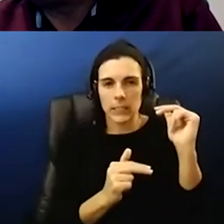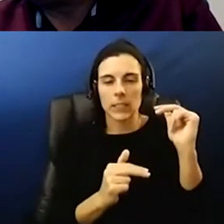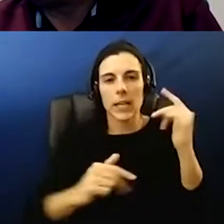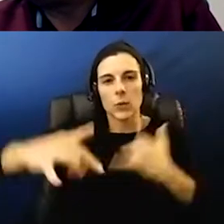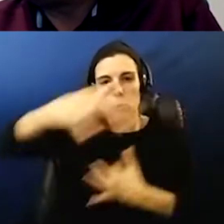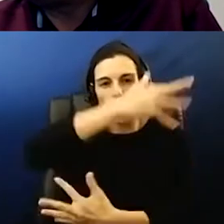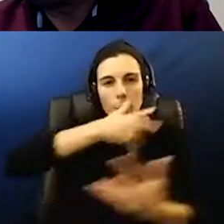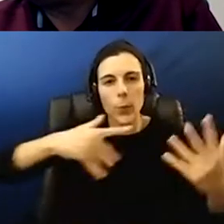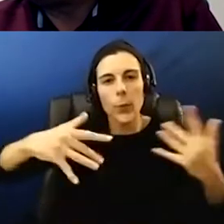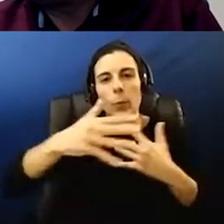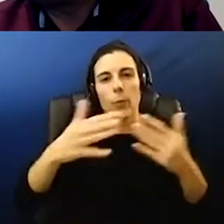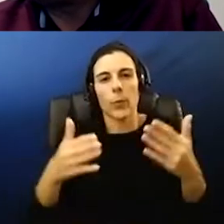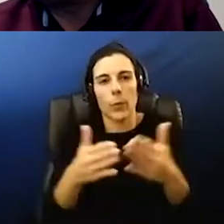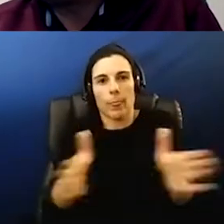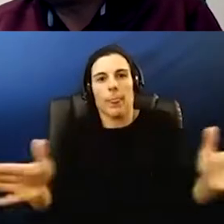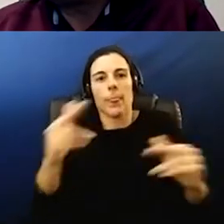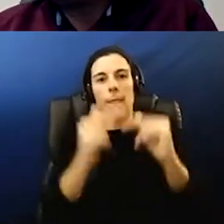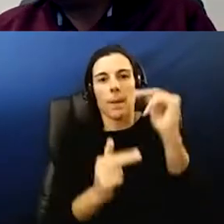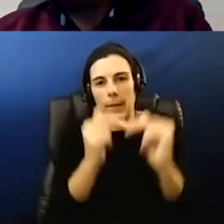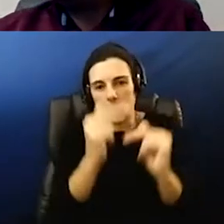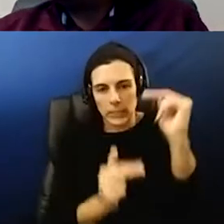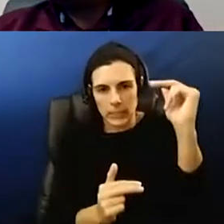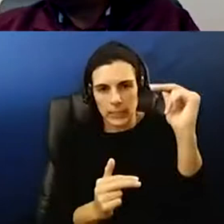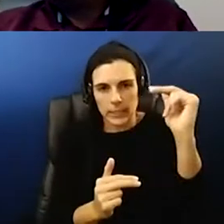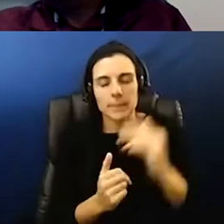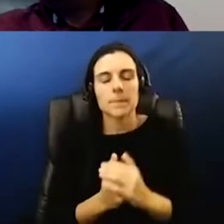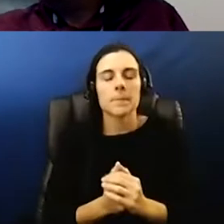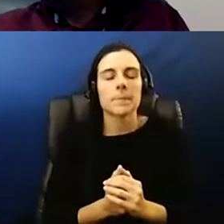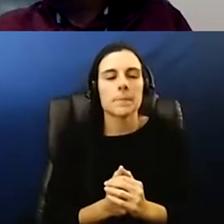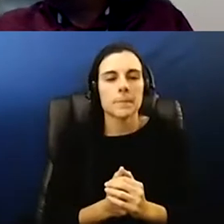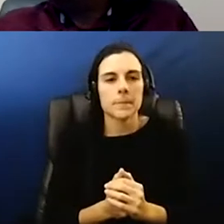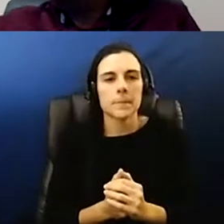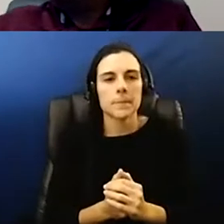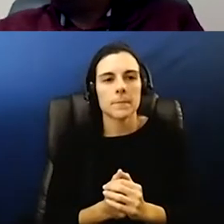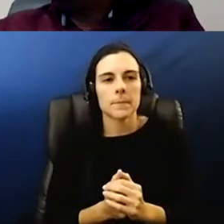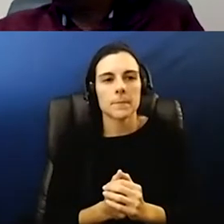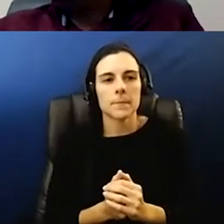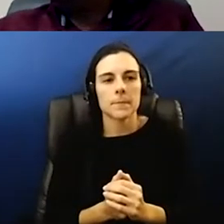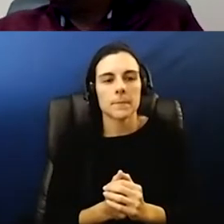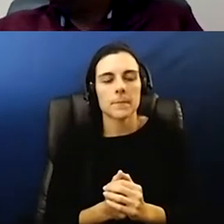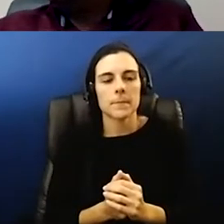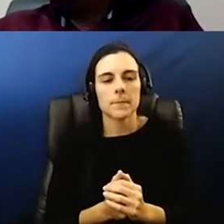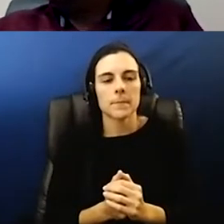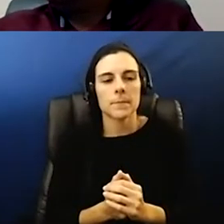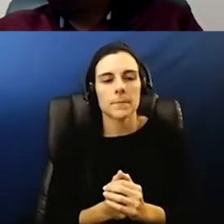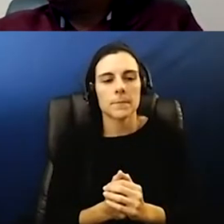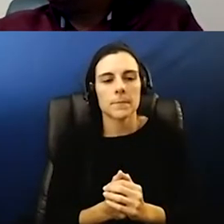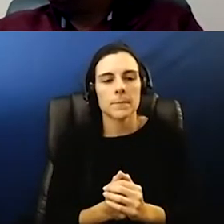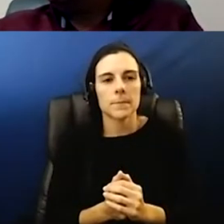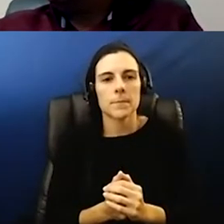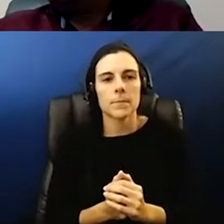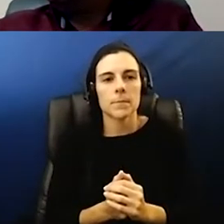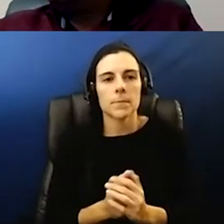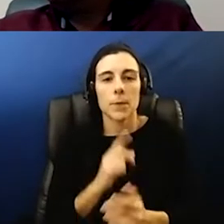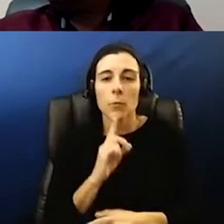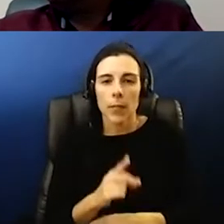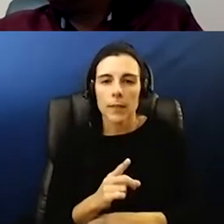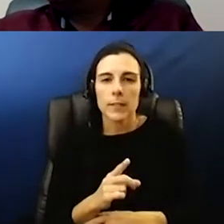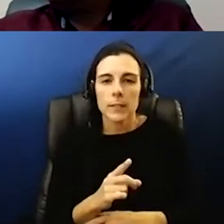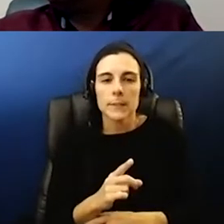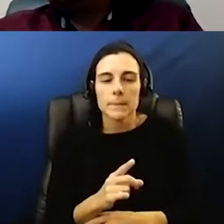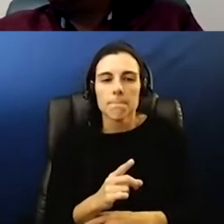building so think of it as in shoving fresh air in and getting rid of the old air um but that's really um